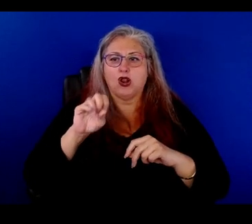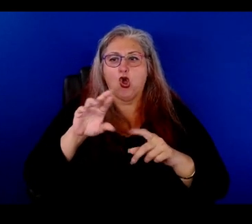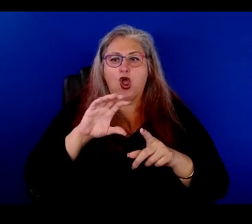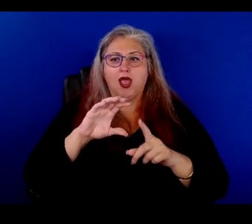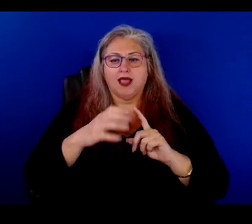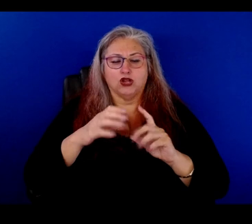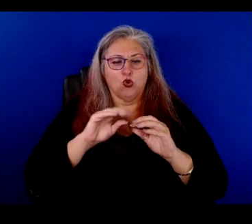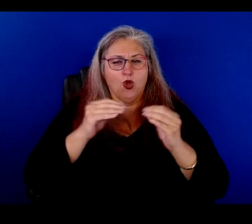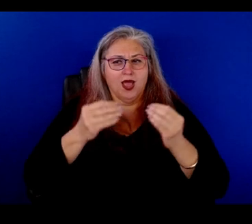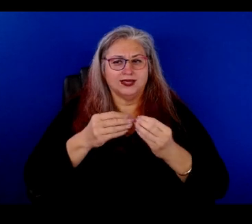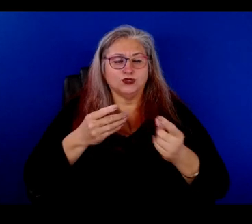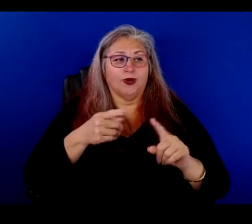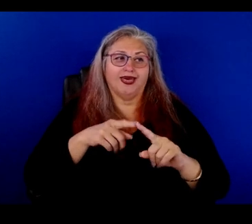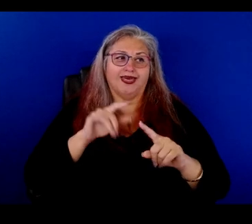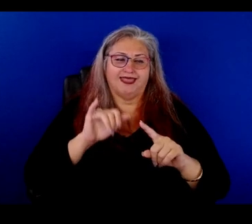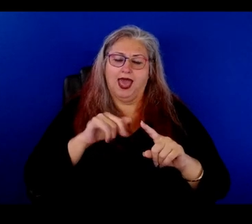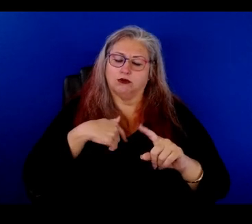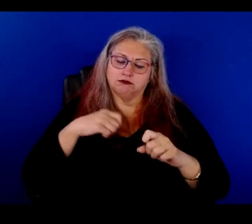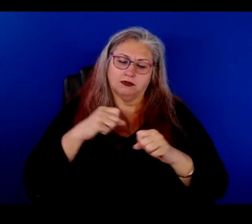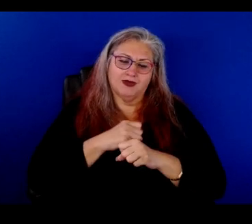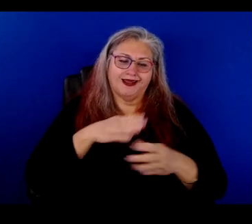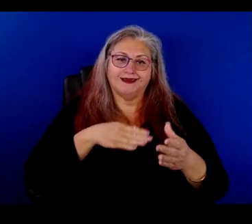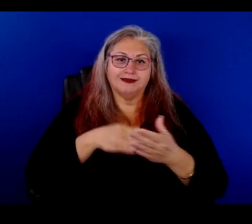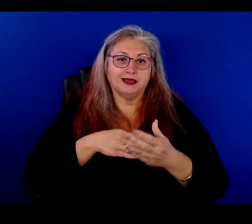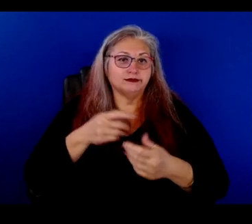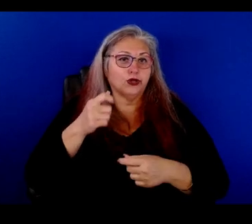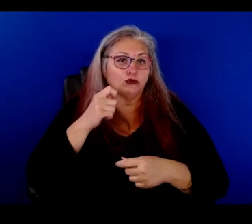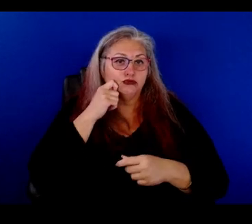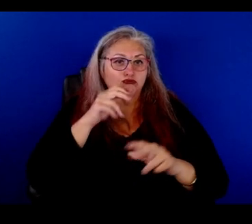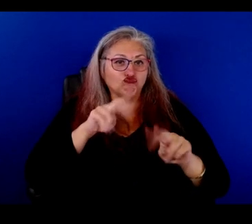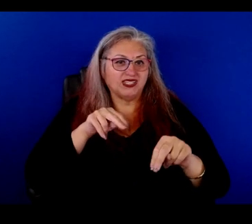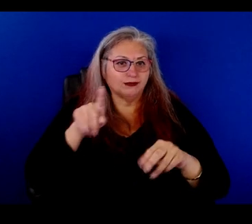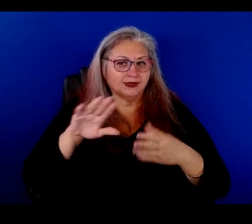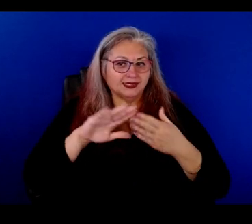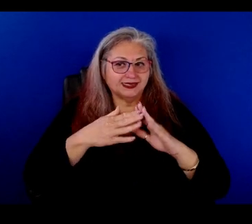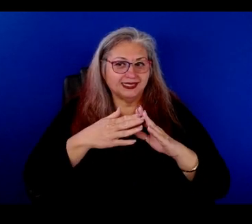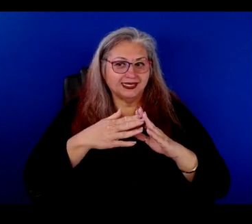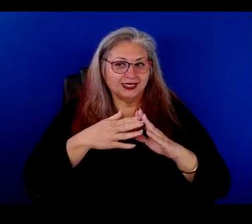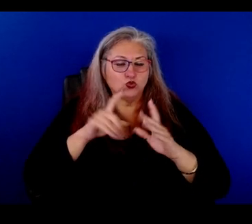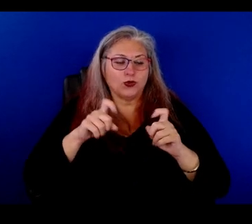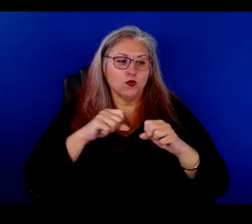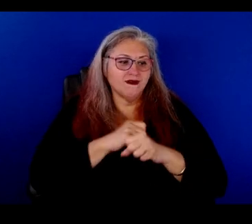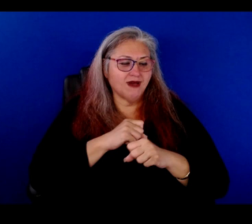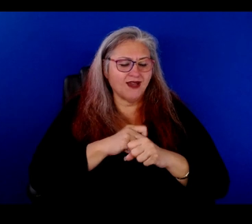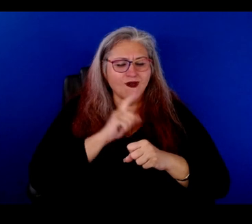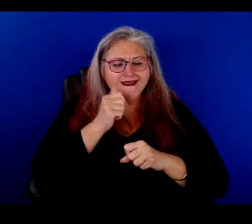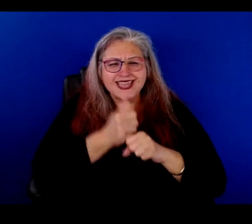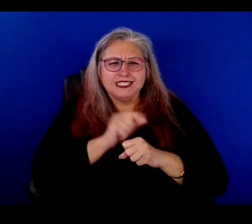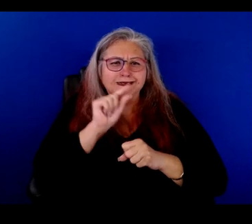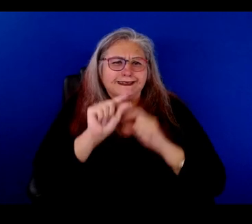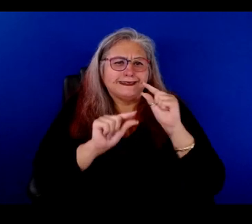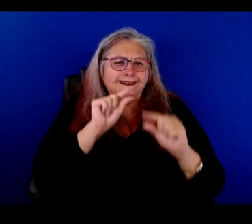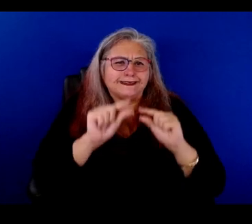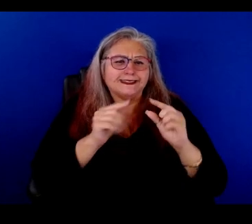organization. So that was also the fight against the racism of the city and how you had to kind of like fight for every little thing,